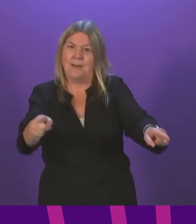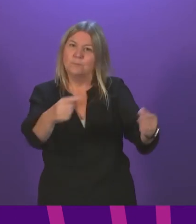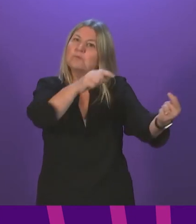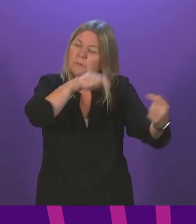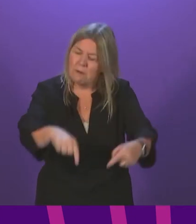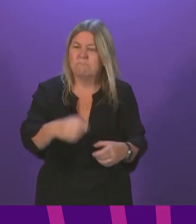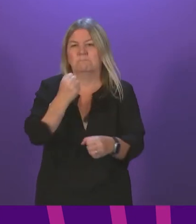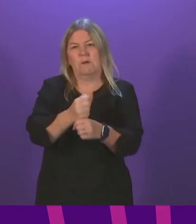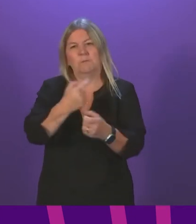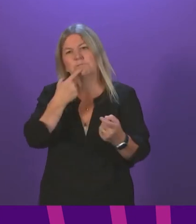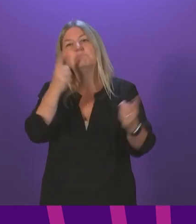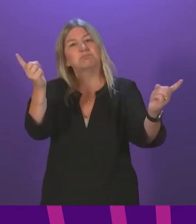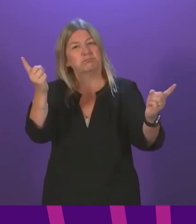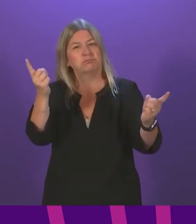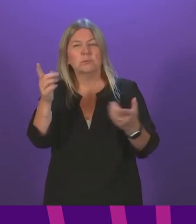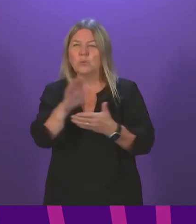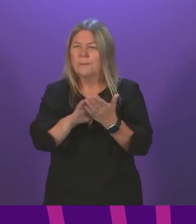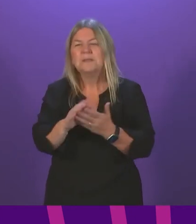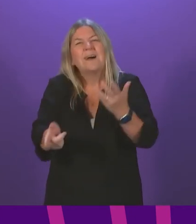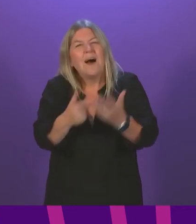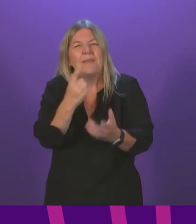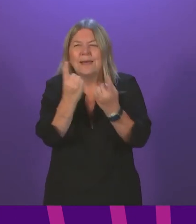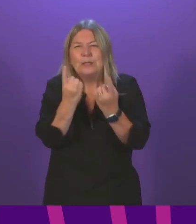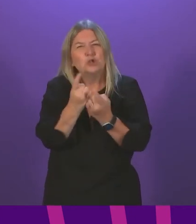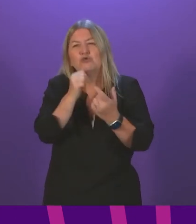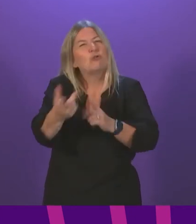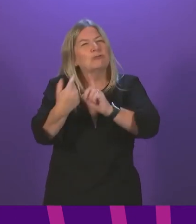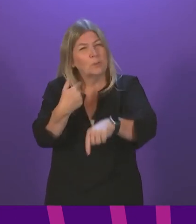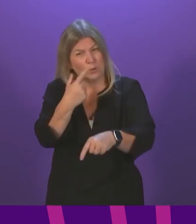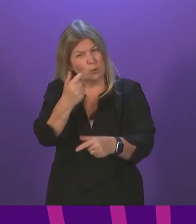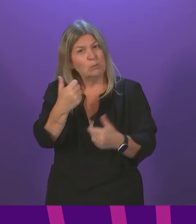this, so that the significant number of outstanding matters could be answered, please?